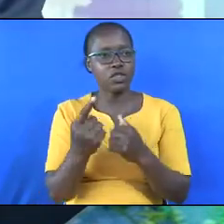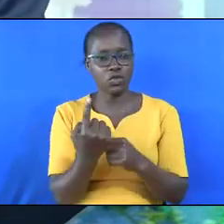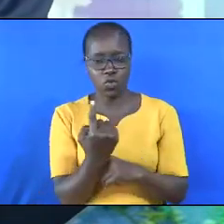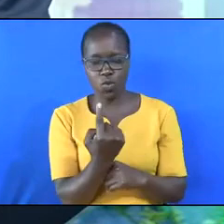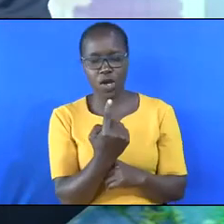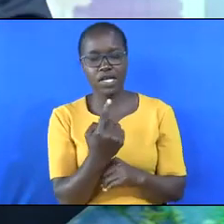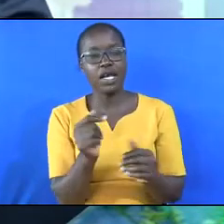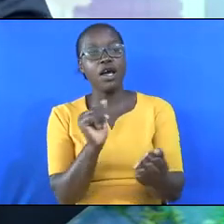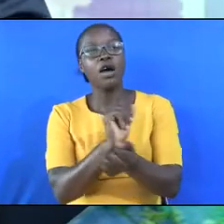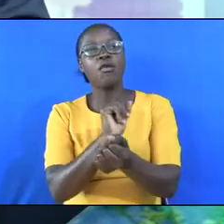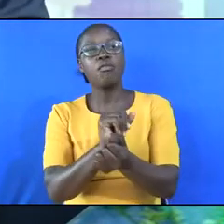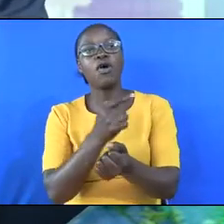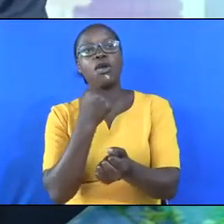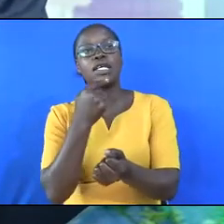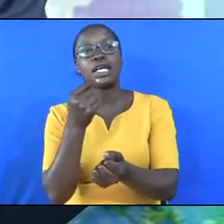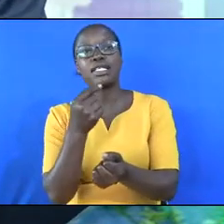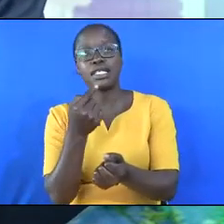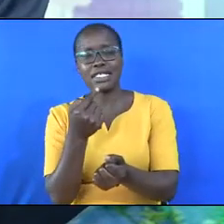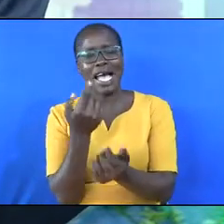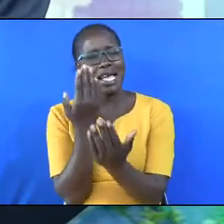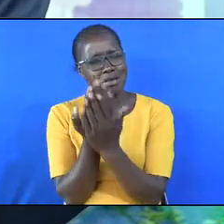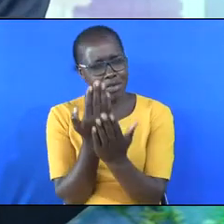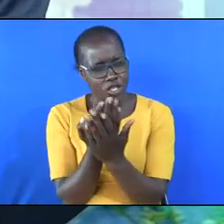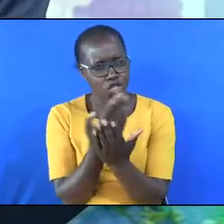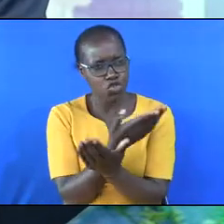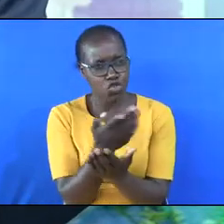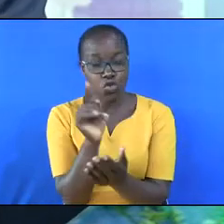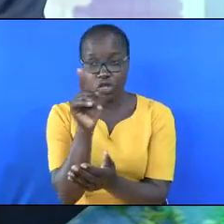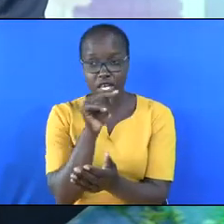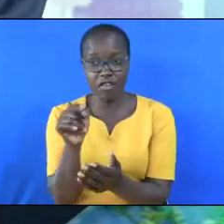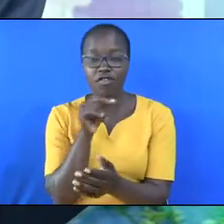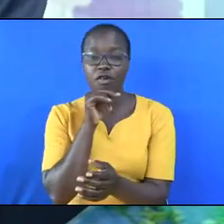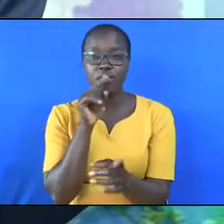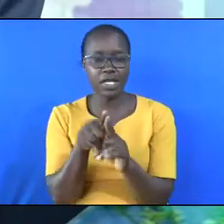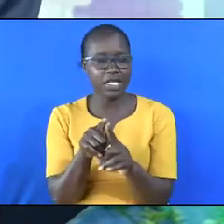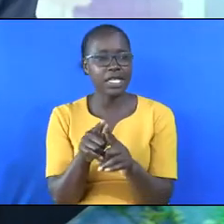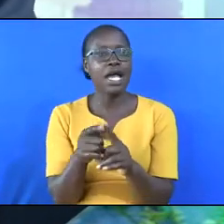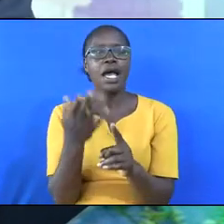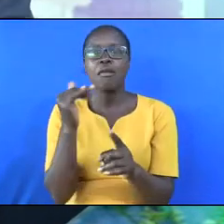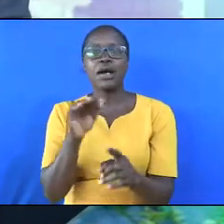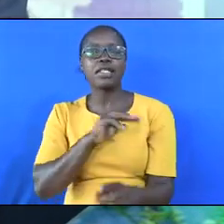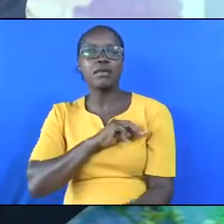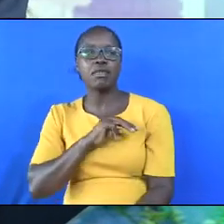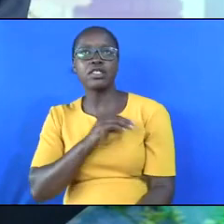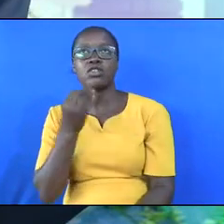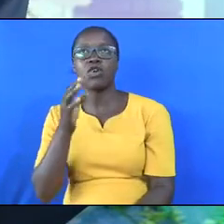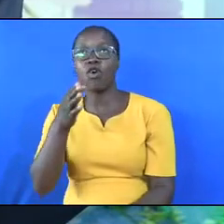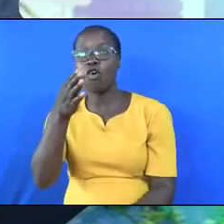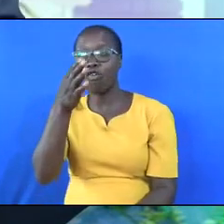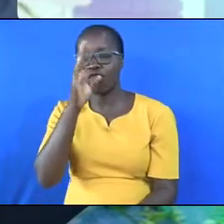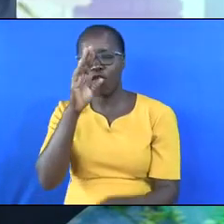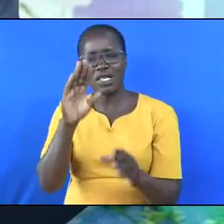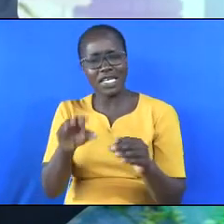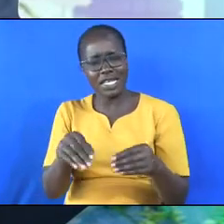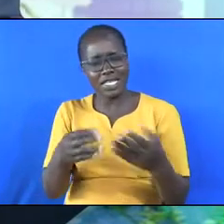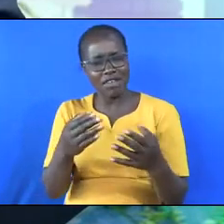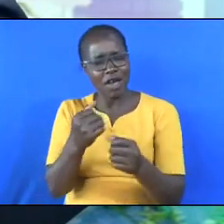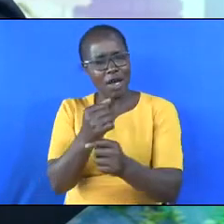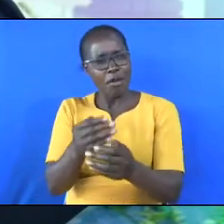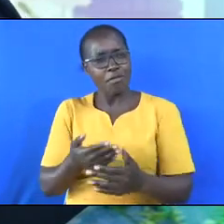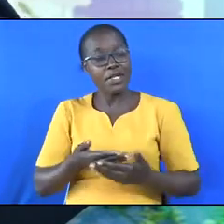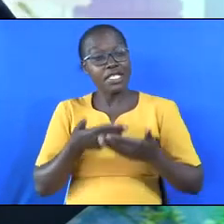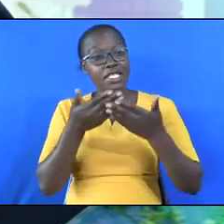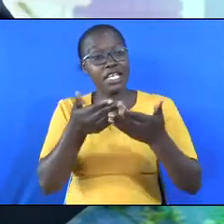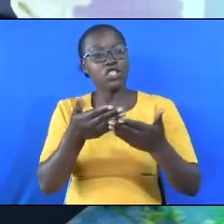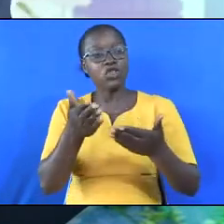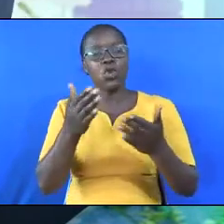Paul writes that, beseech you therefore, brethren, by the mercies of God that you present your bodies a